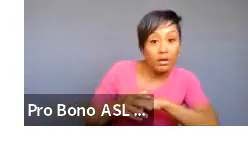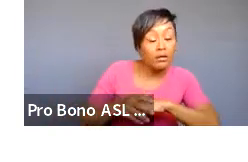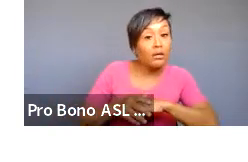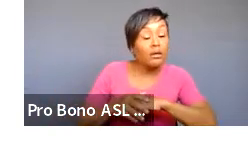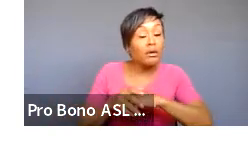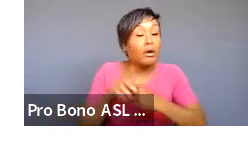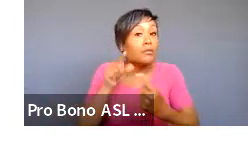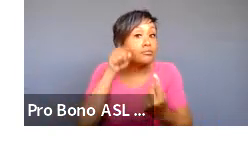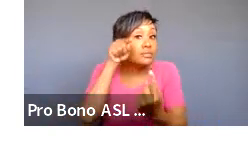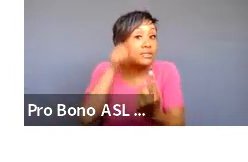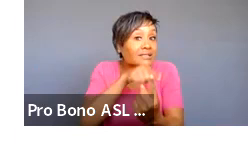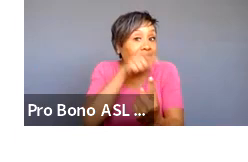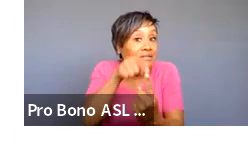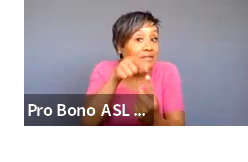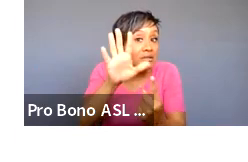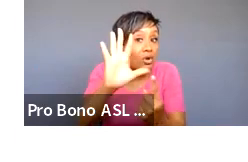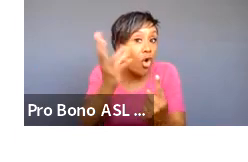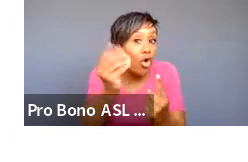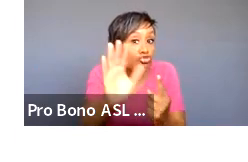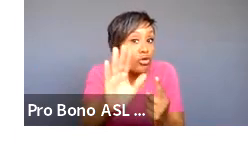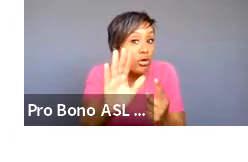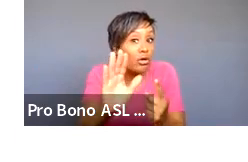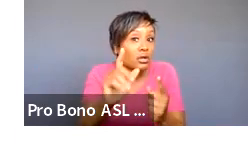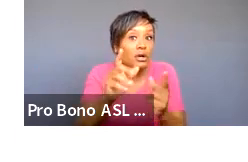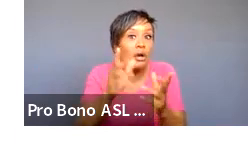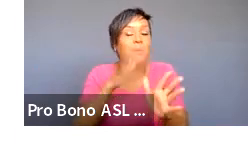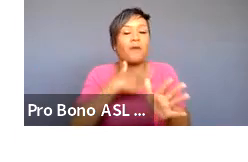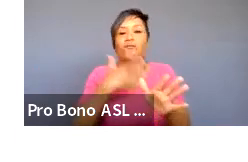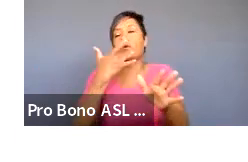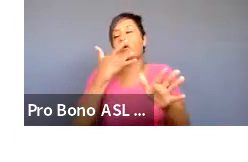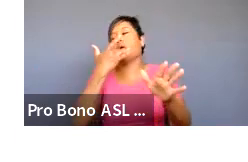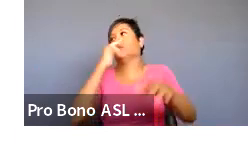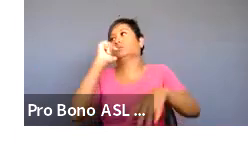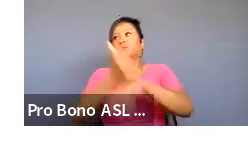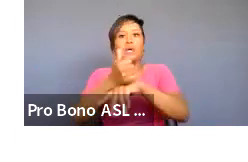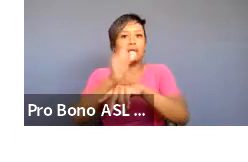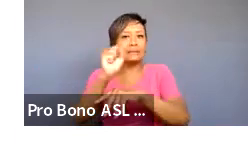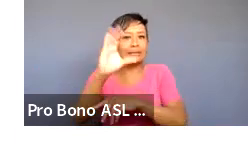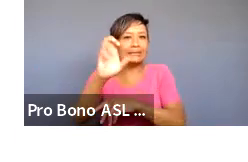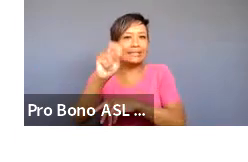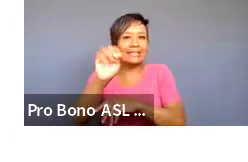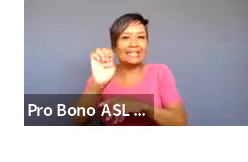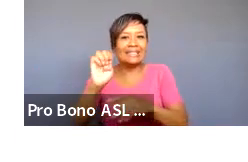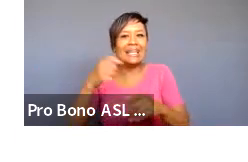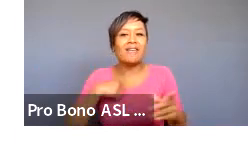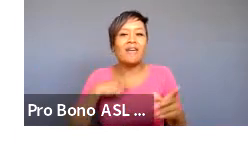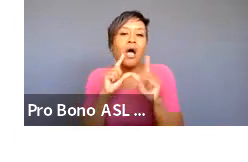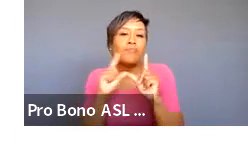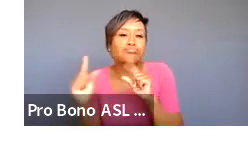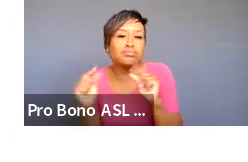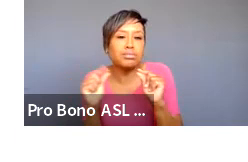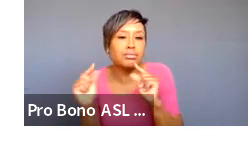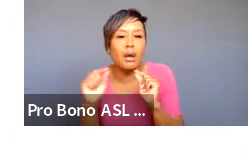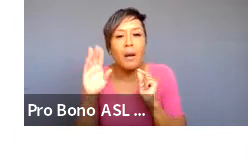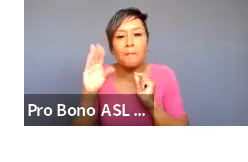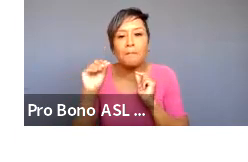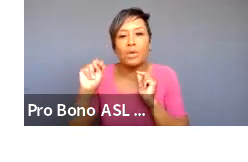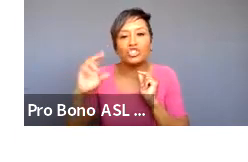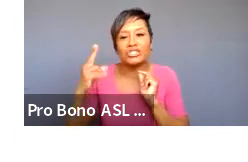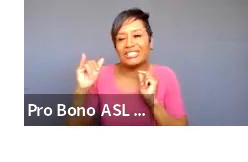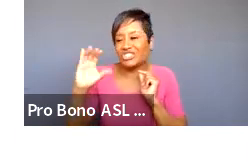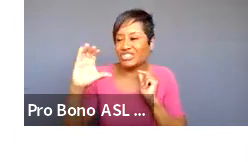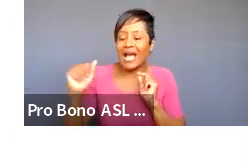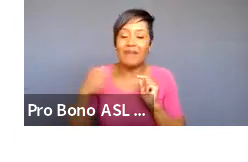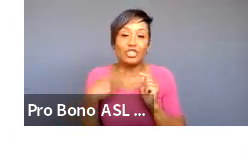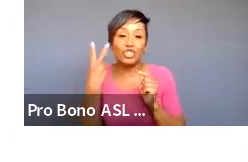norms or ways of telling stories my favorite scenes are the ones that have bochinche or gossip right i have two tias telling